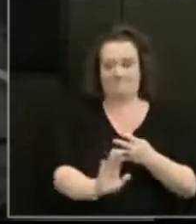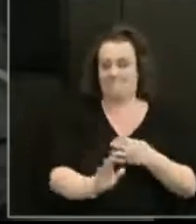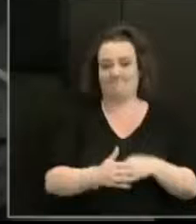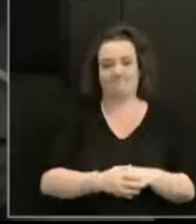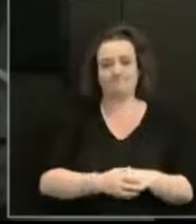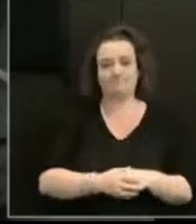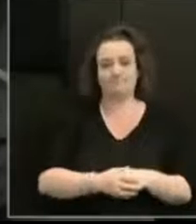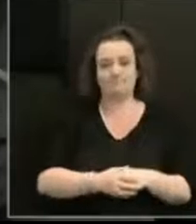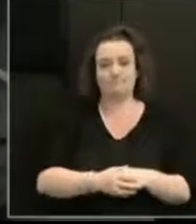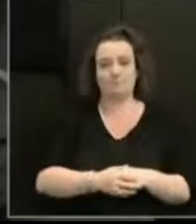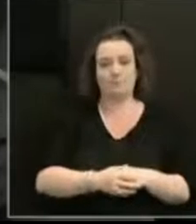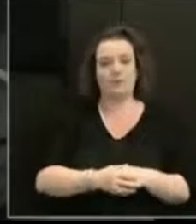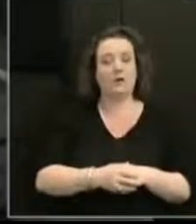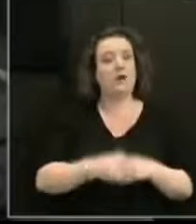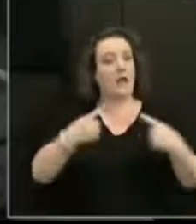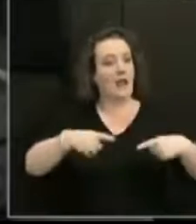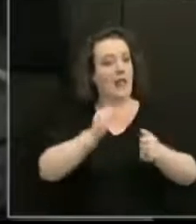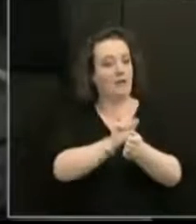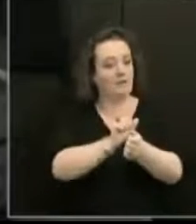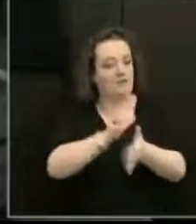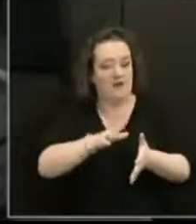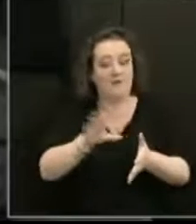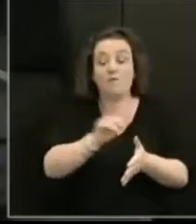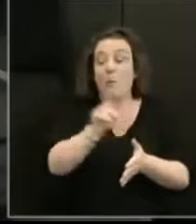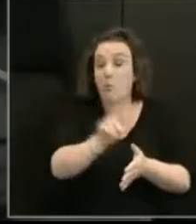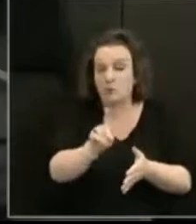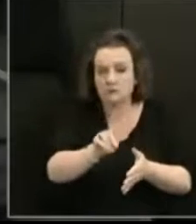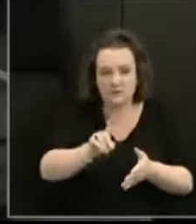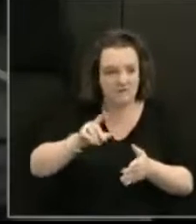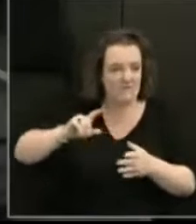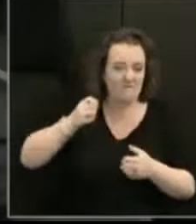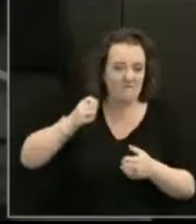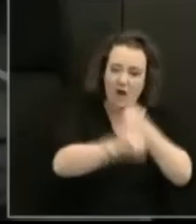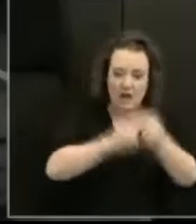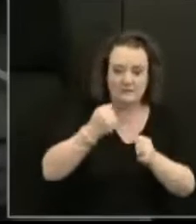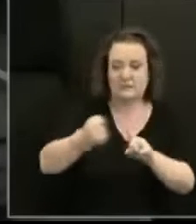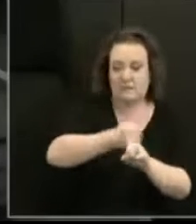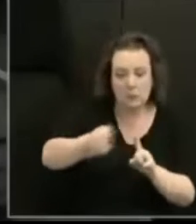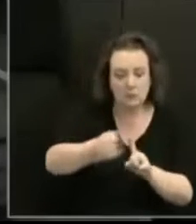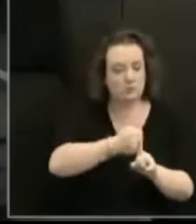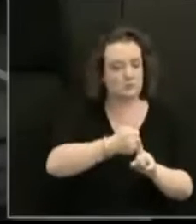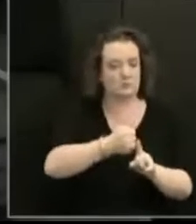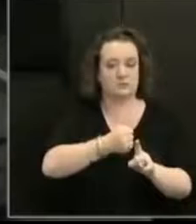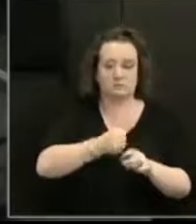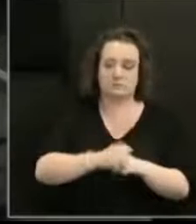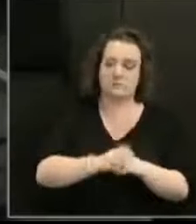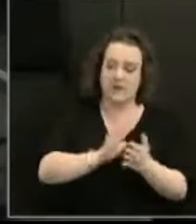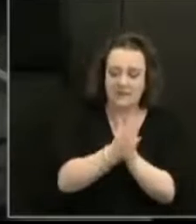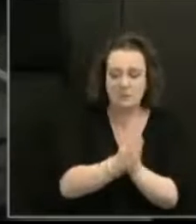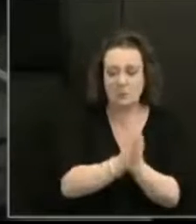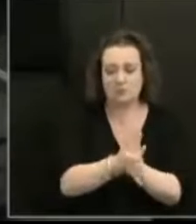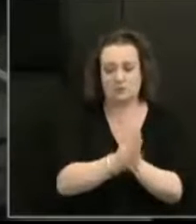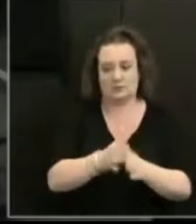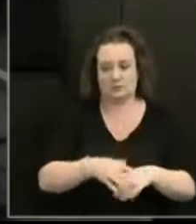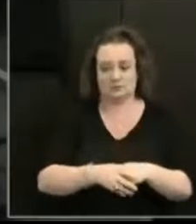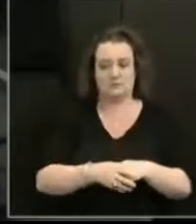The right to freedom from exploitation, violence and abuse. The right to live